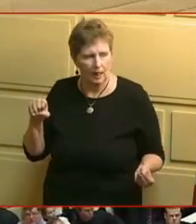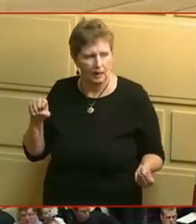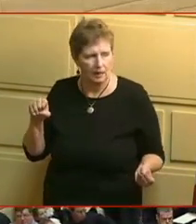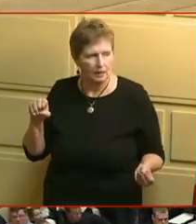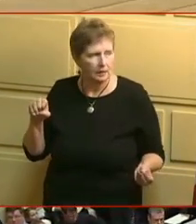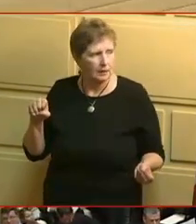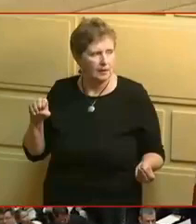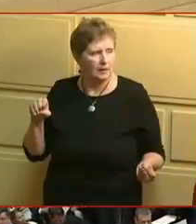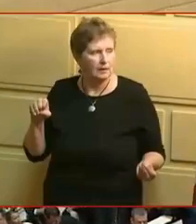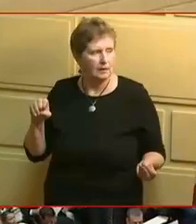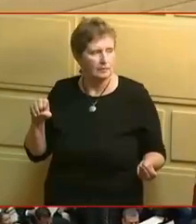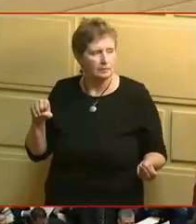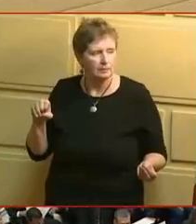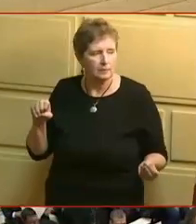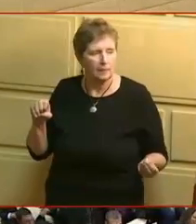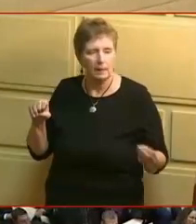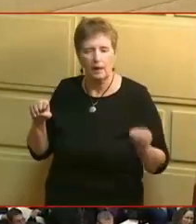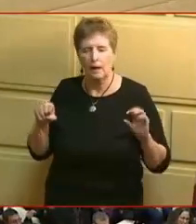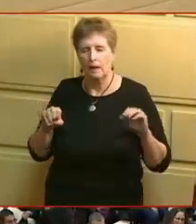Representative Court Friend.